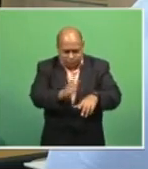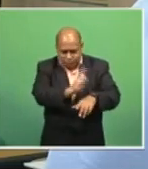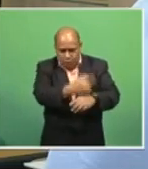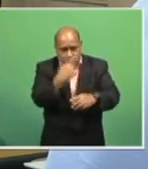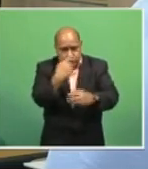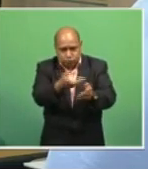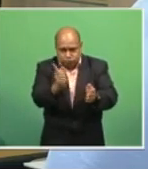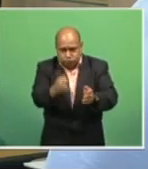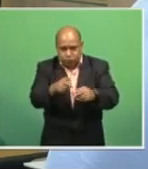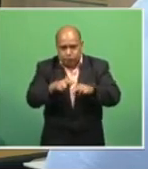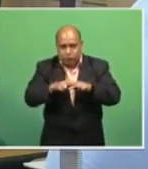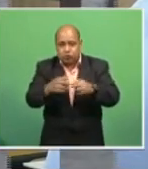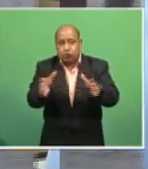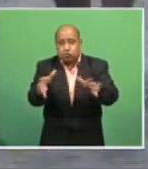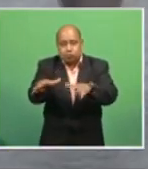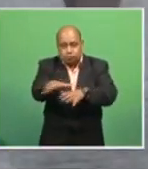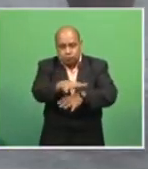group.